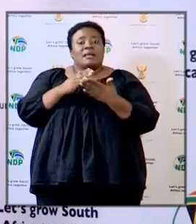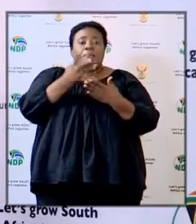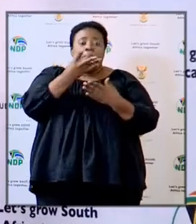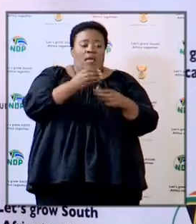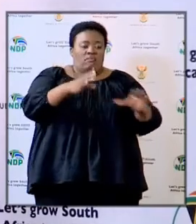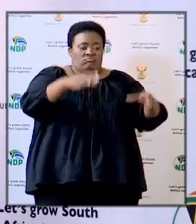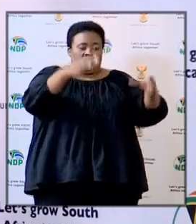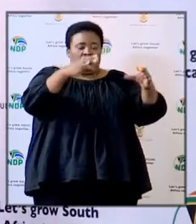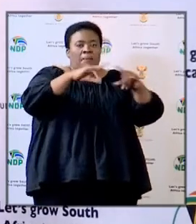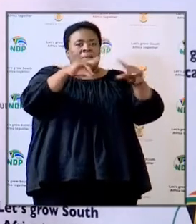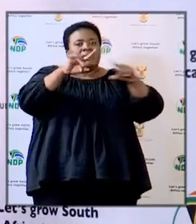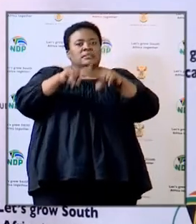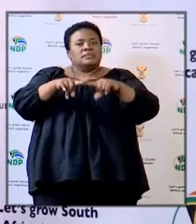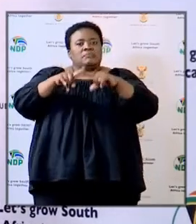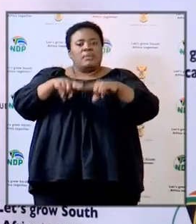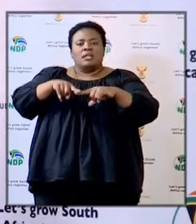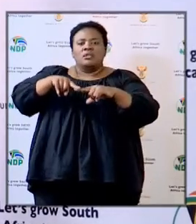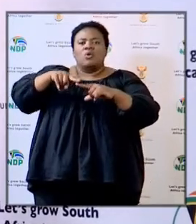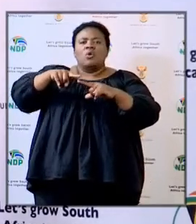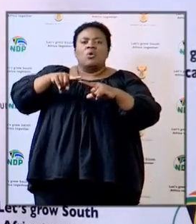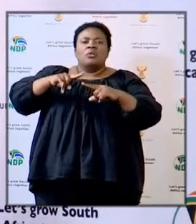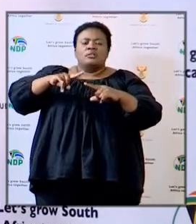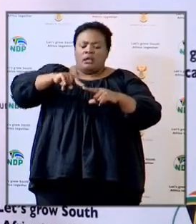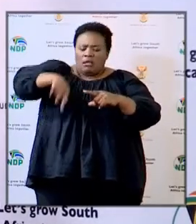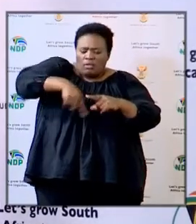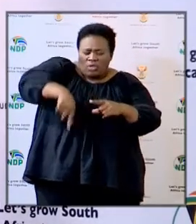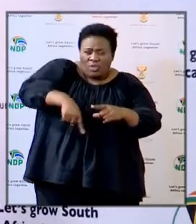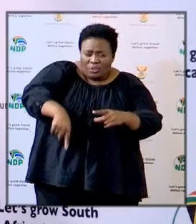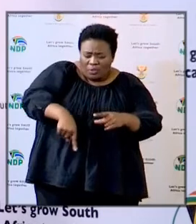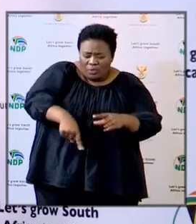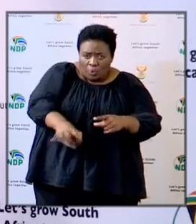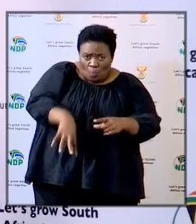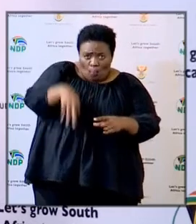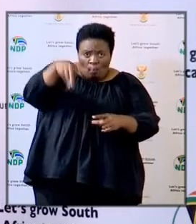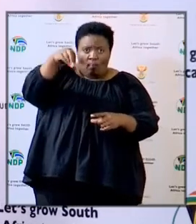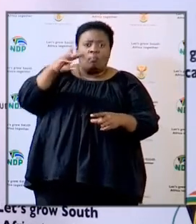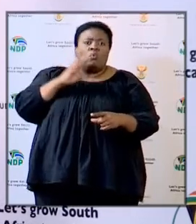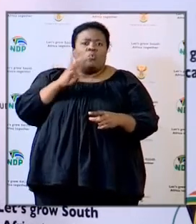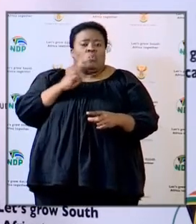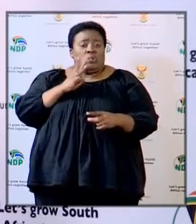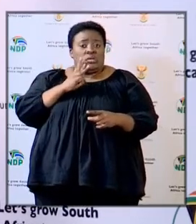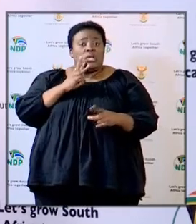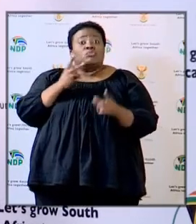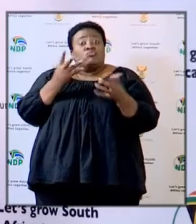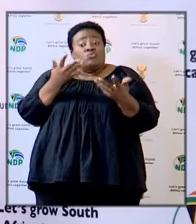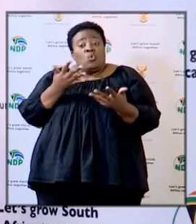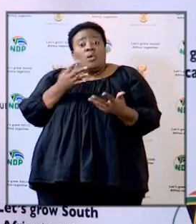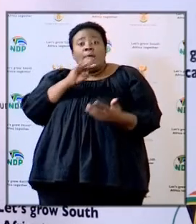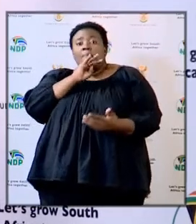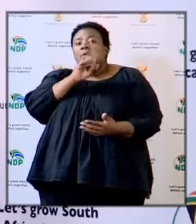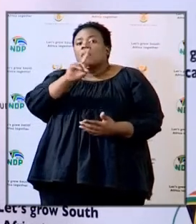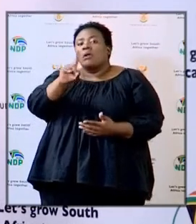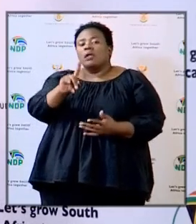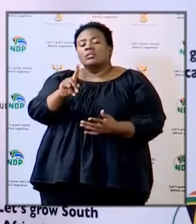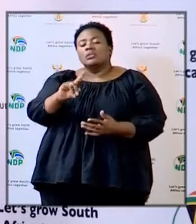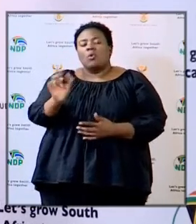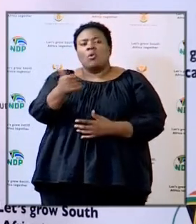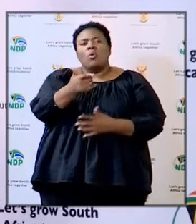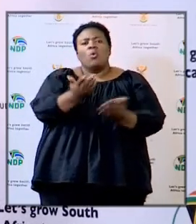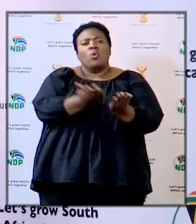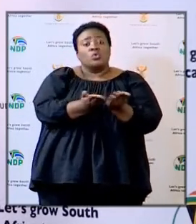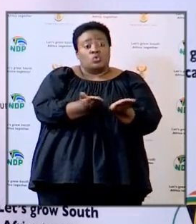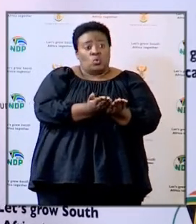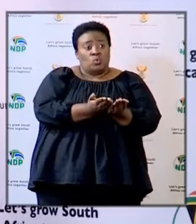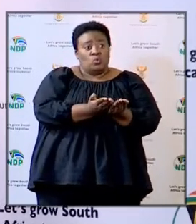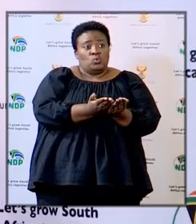water tanks but they depend on the bore holes so by and large all the schools or